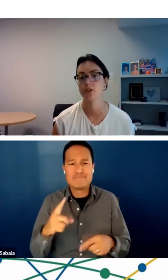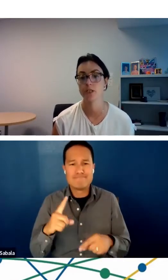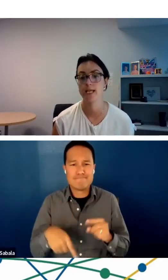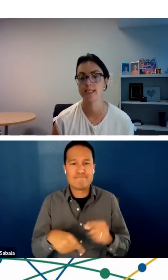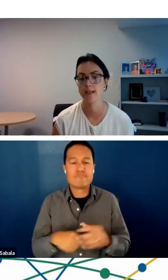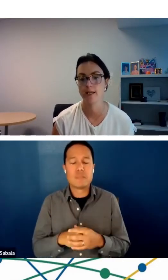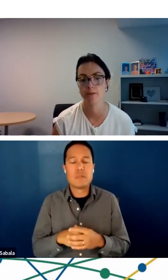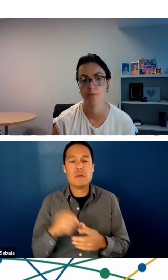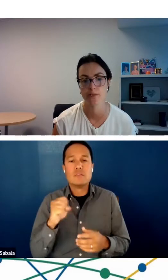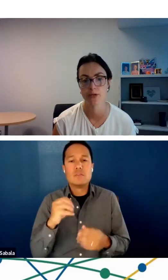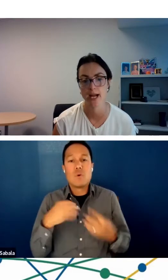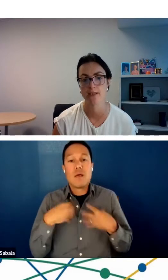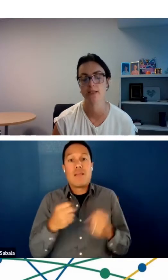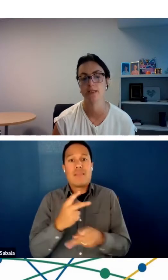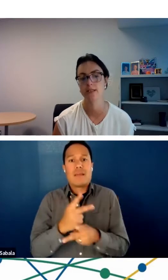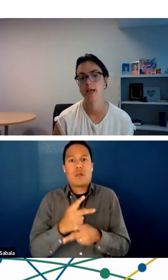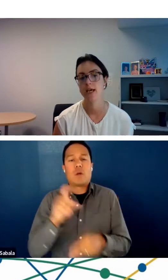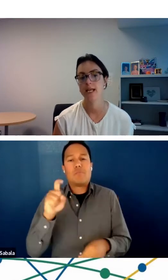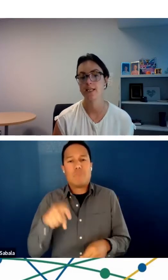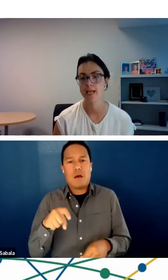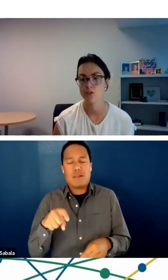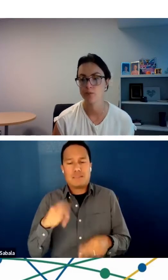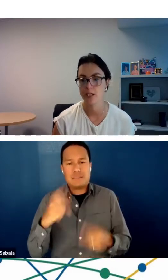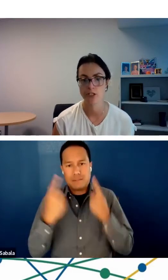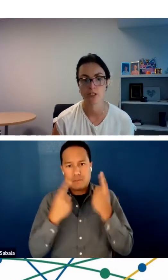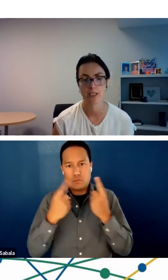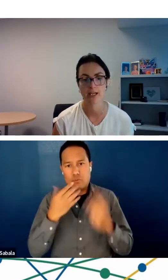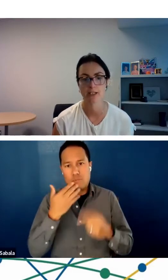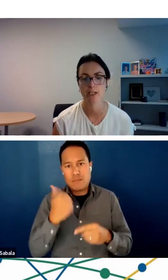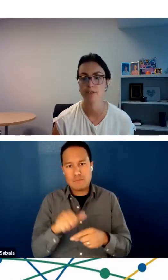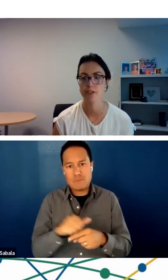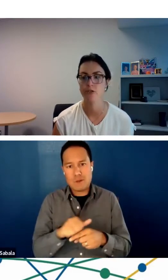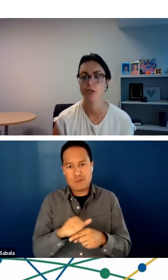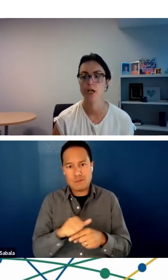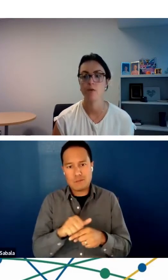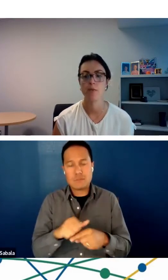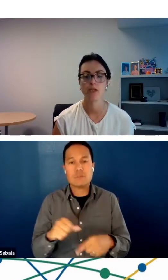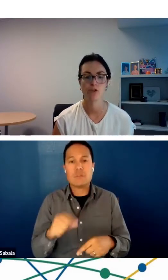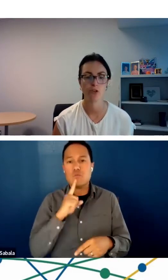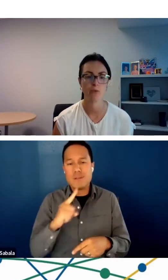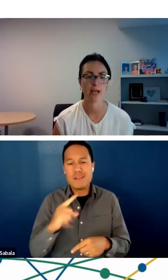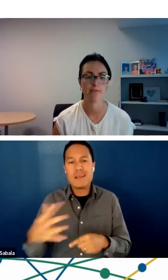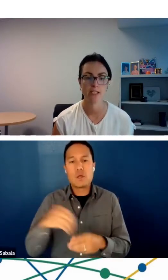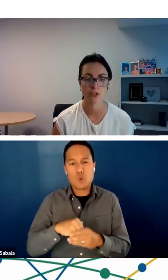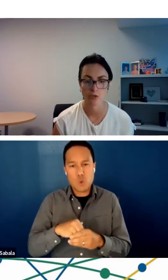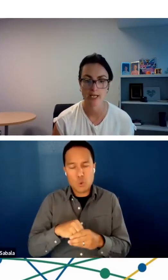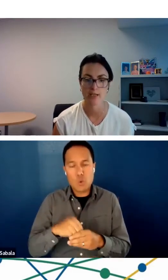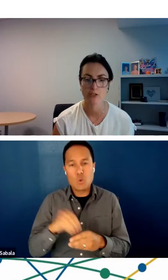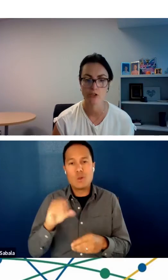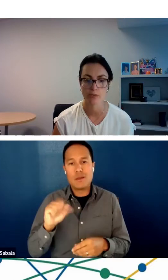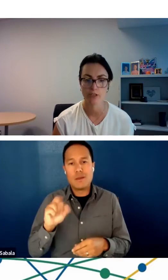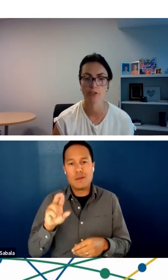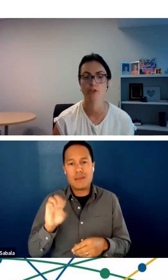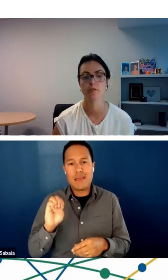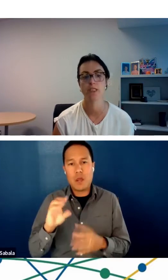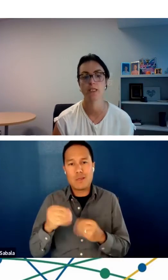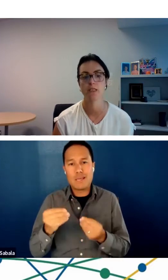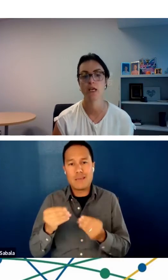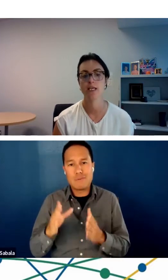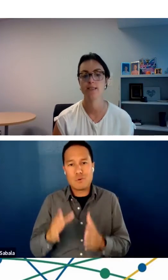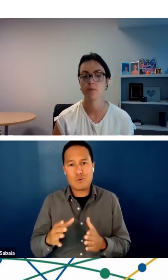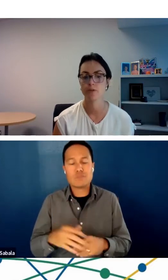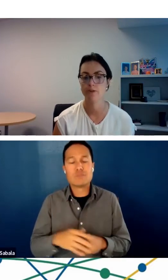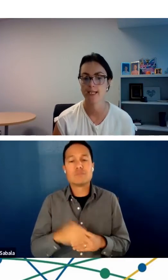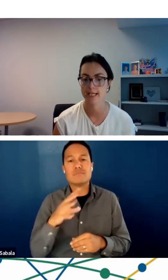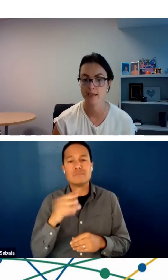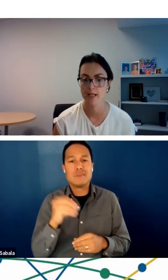operationalize telehealth best practices, engage patients and caregivers, make sure we have integrated interpreter services,